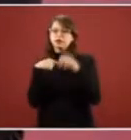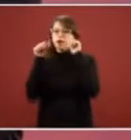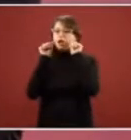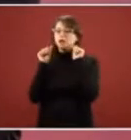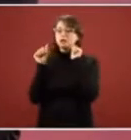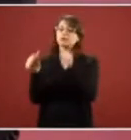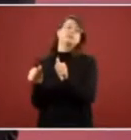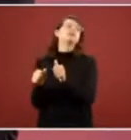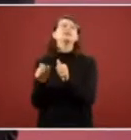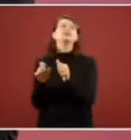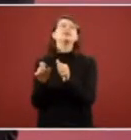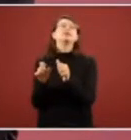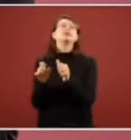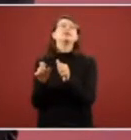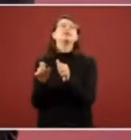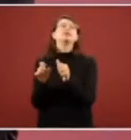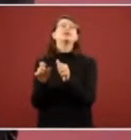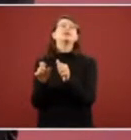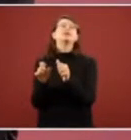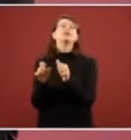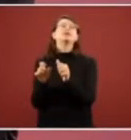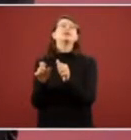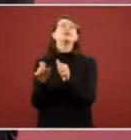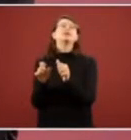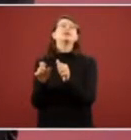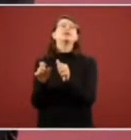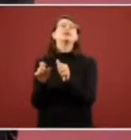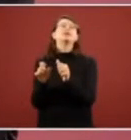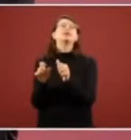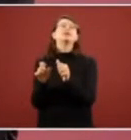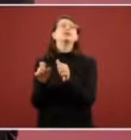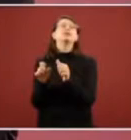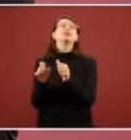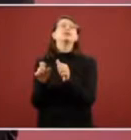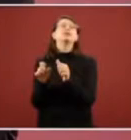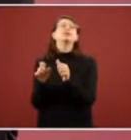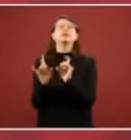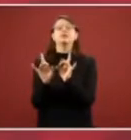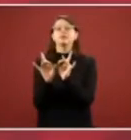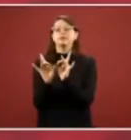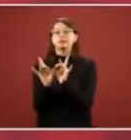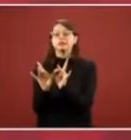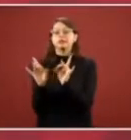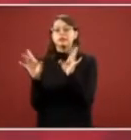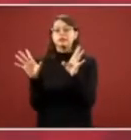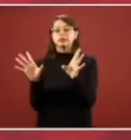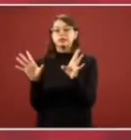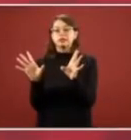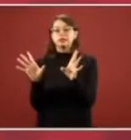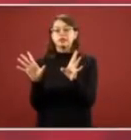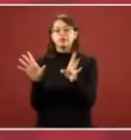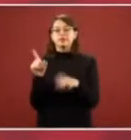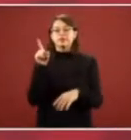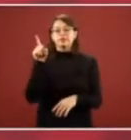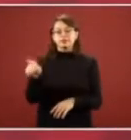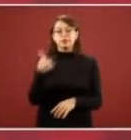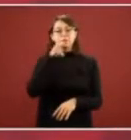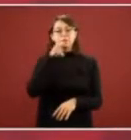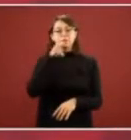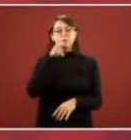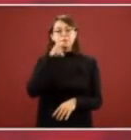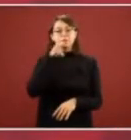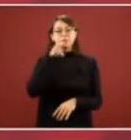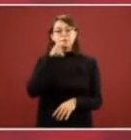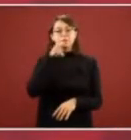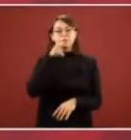un incidente and i was informed of a incident del papa francisco